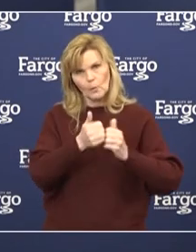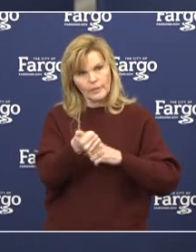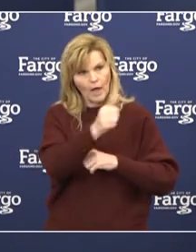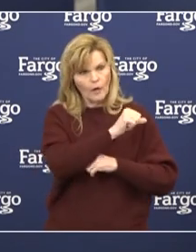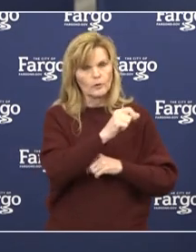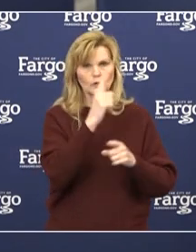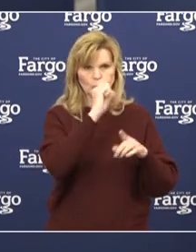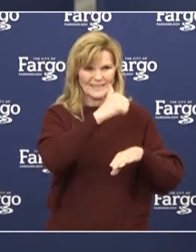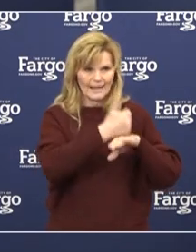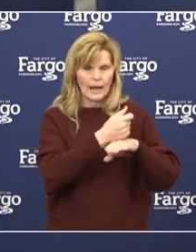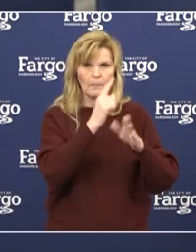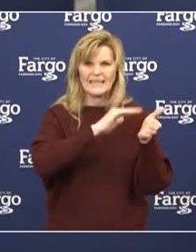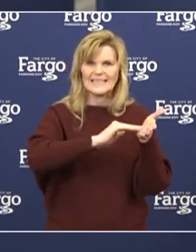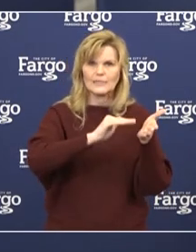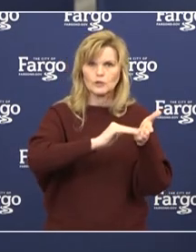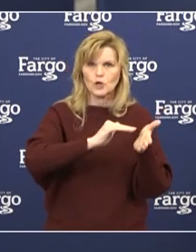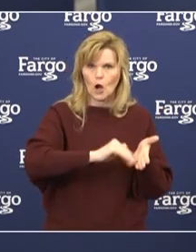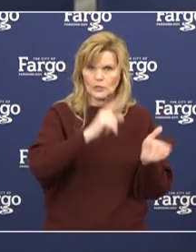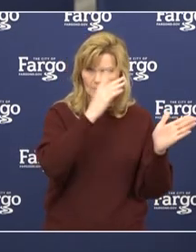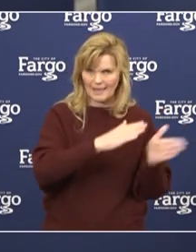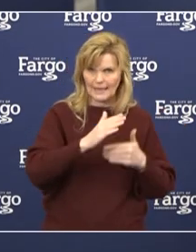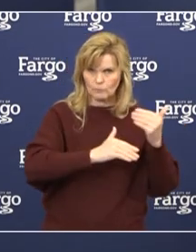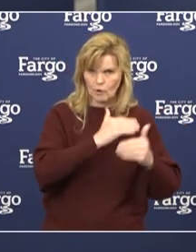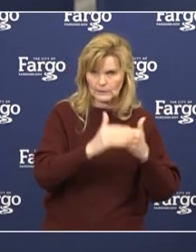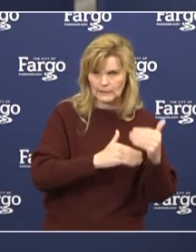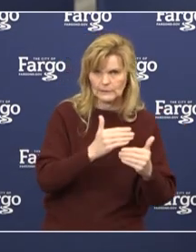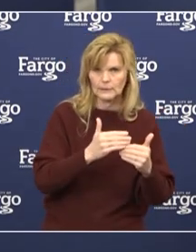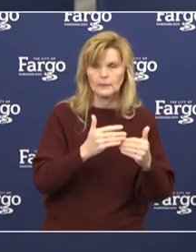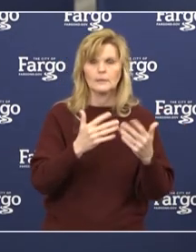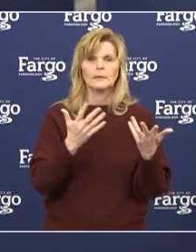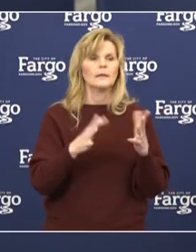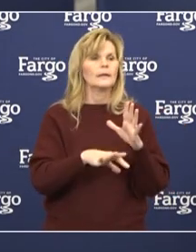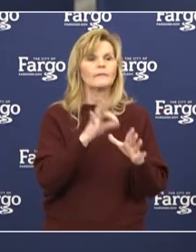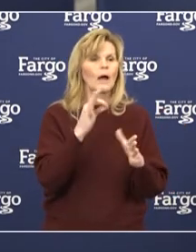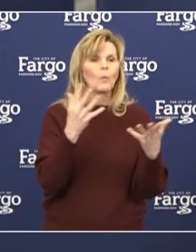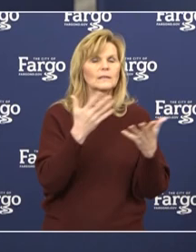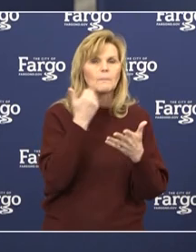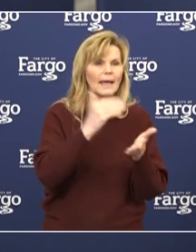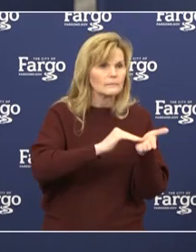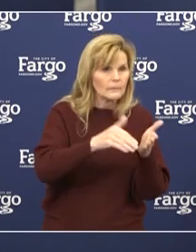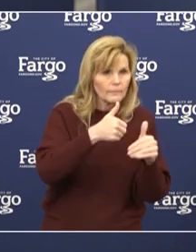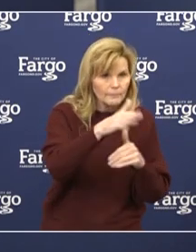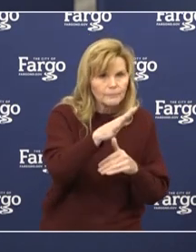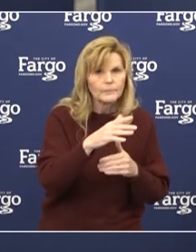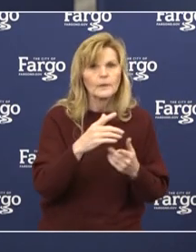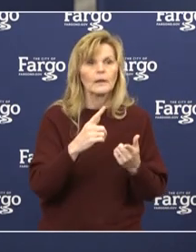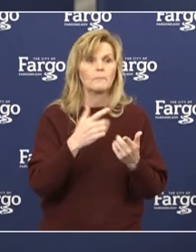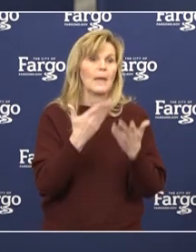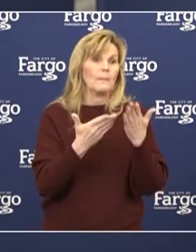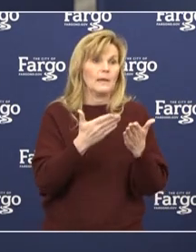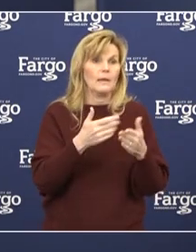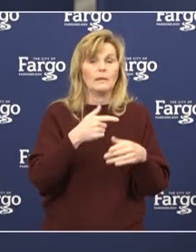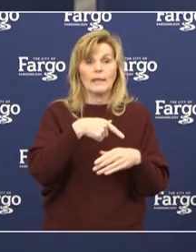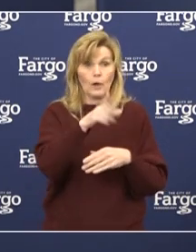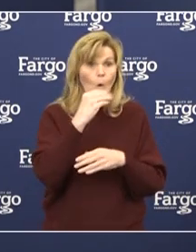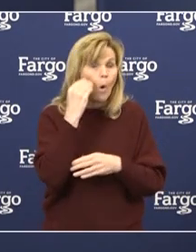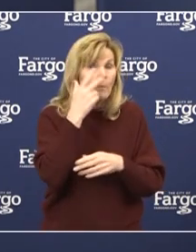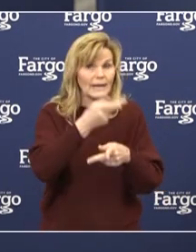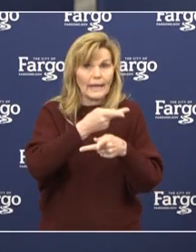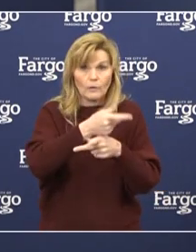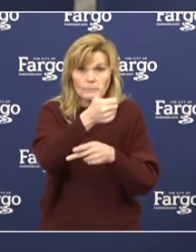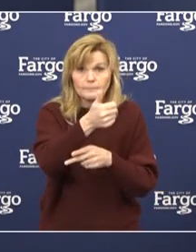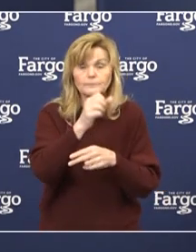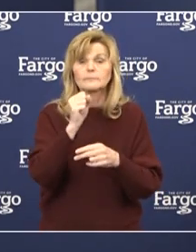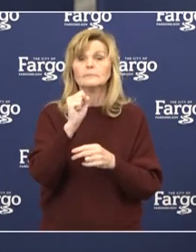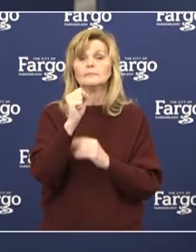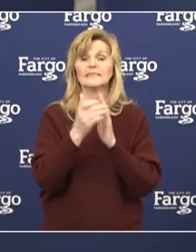discharge planning process and to find the appropriate disposition for those. These might include home care or skilled nursing